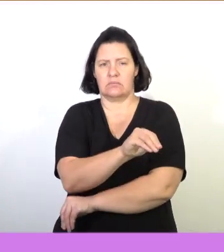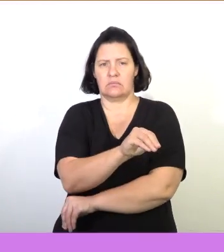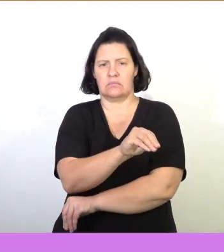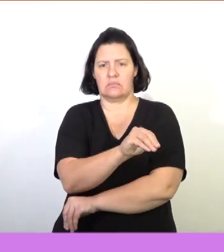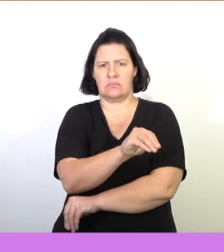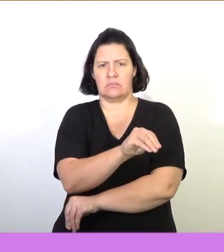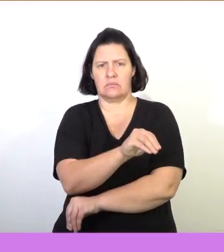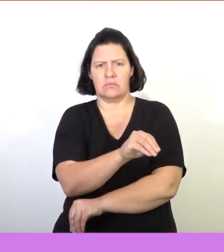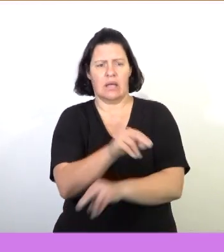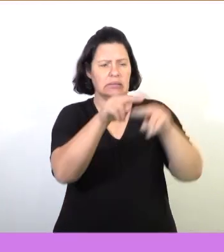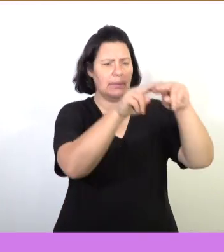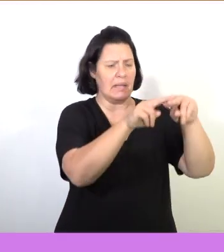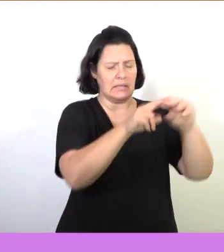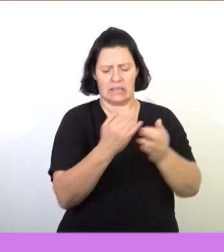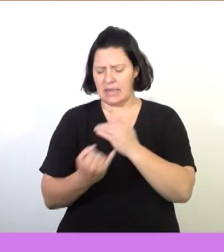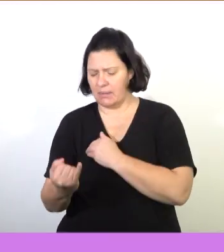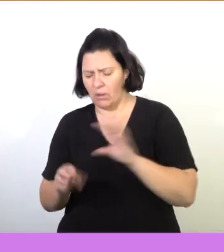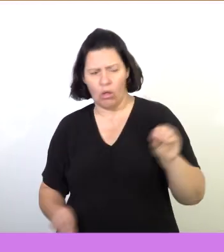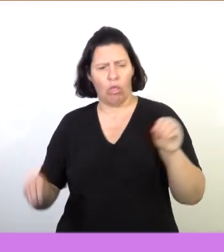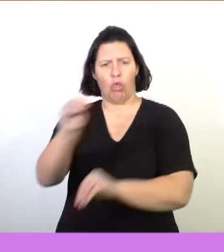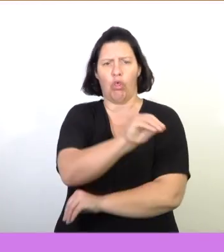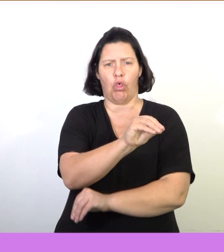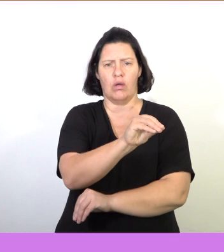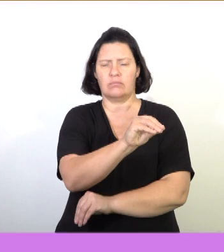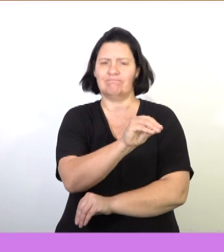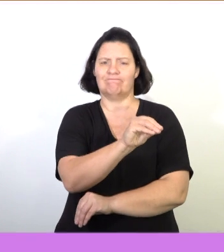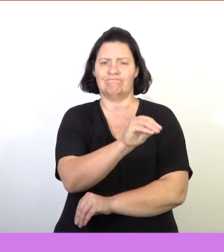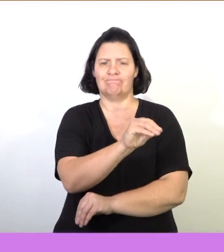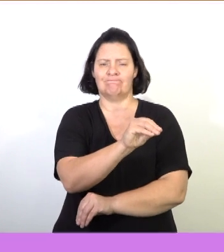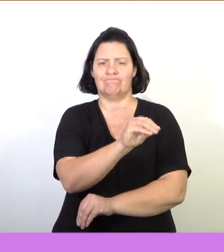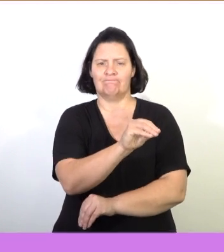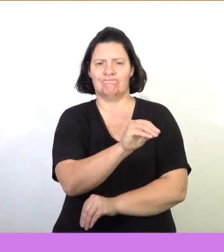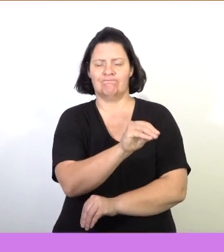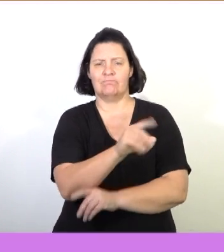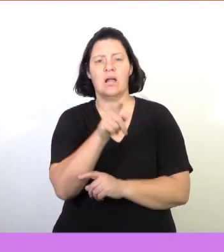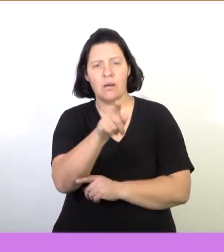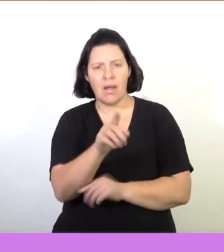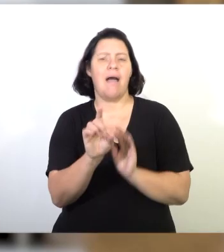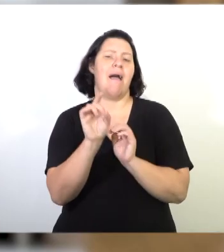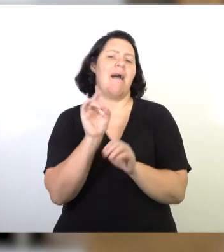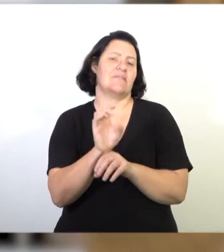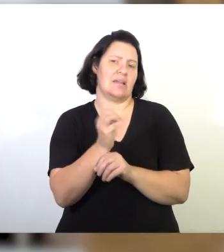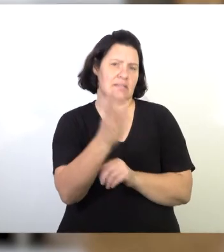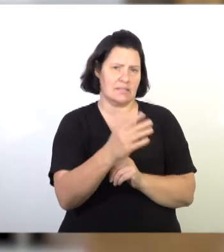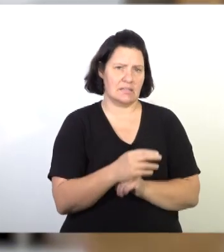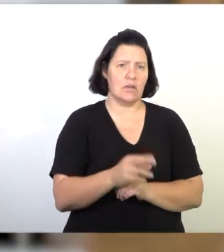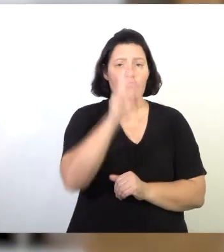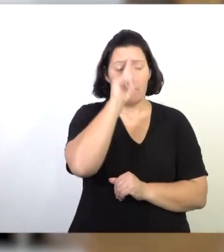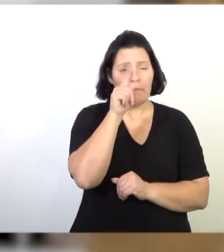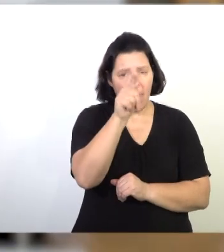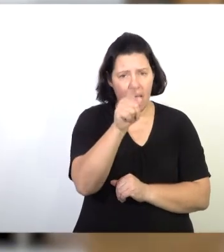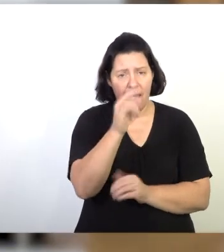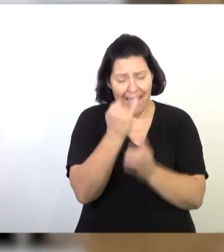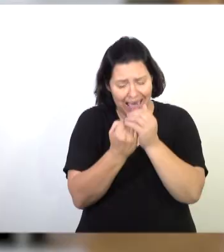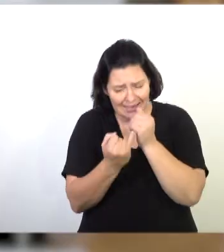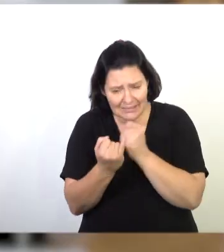independent variables when representing a constant relationship on a graph. Here is an advice. Remember